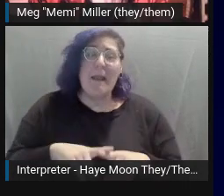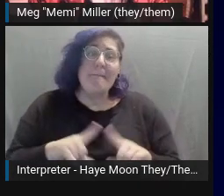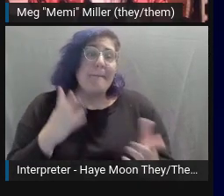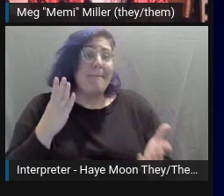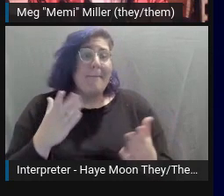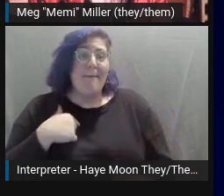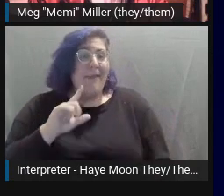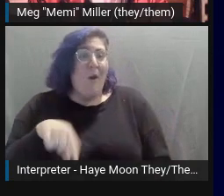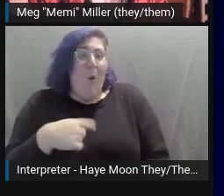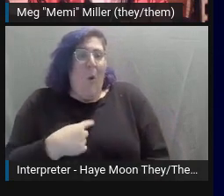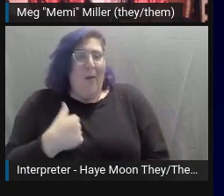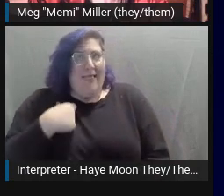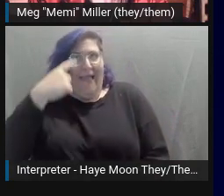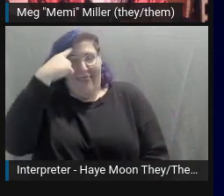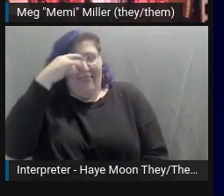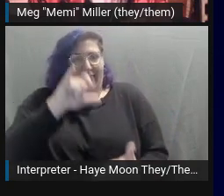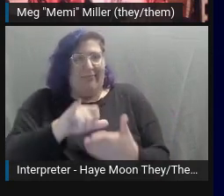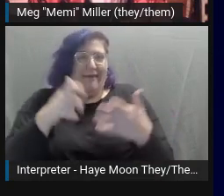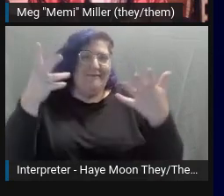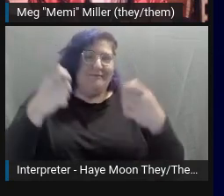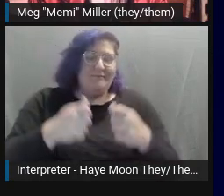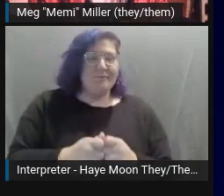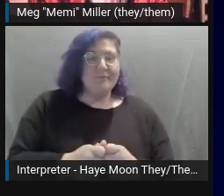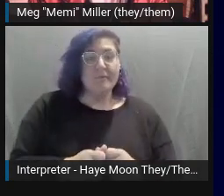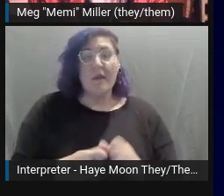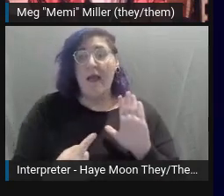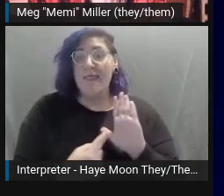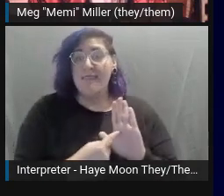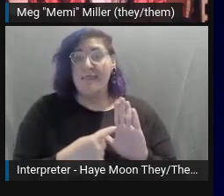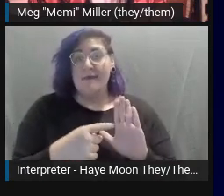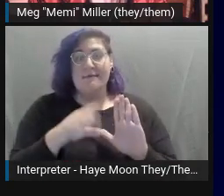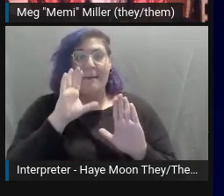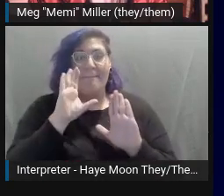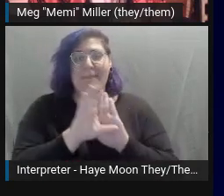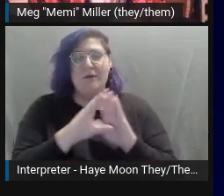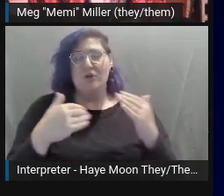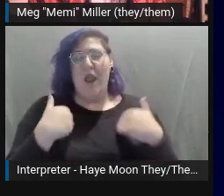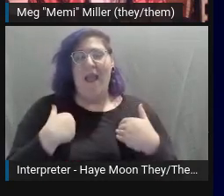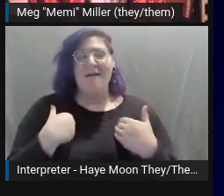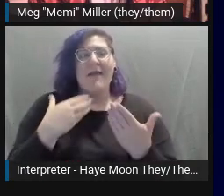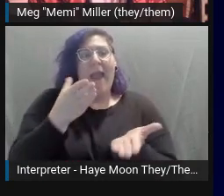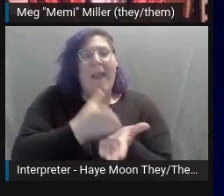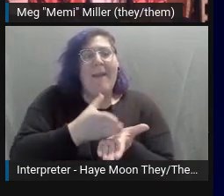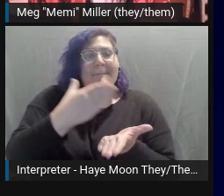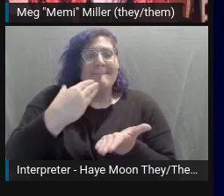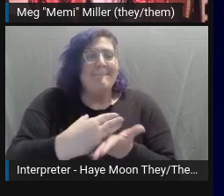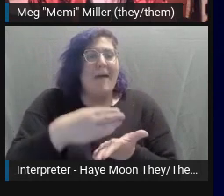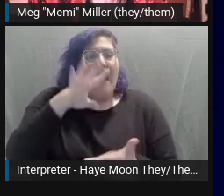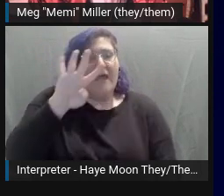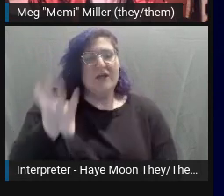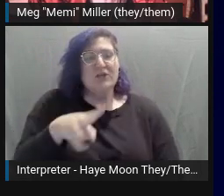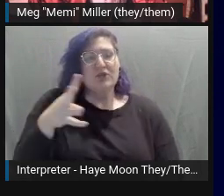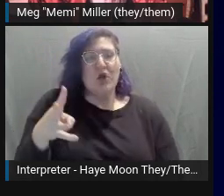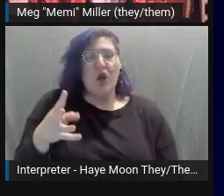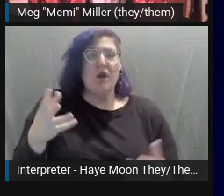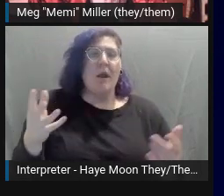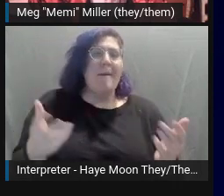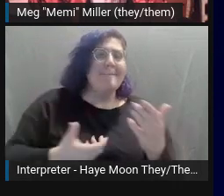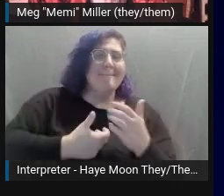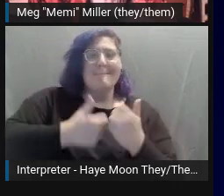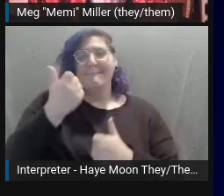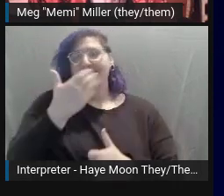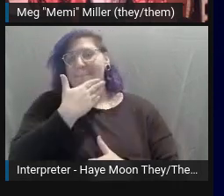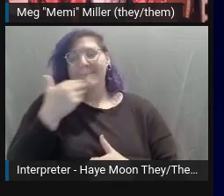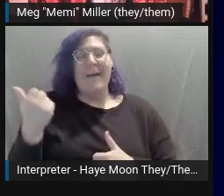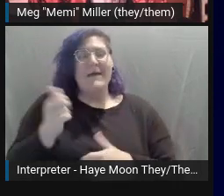On this slide, there's a pie chart labeled the best movies ever. The pie slivers do not include percentages. So the data is completely universal,